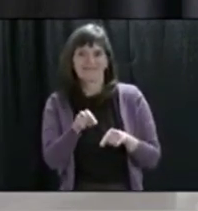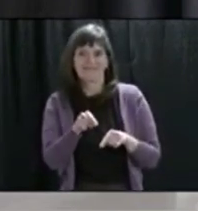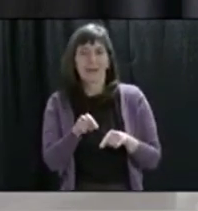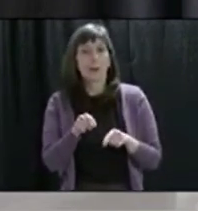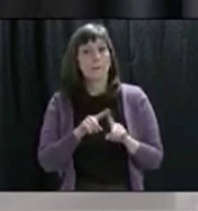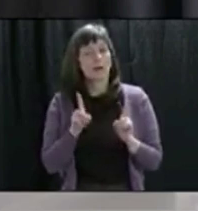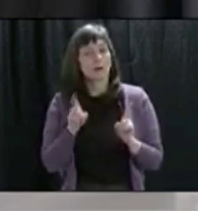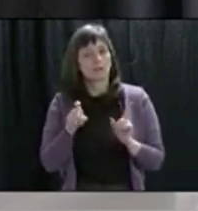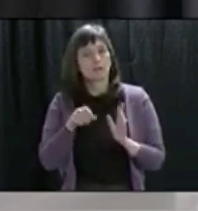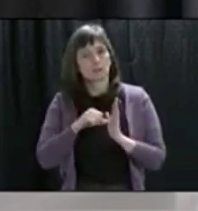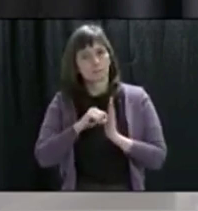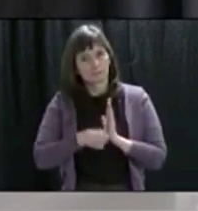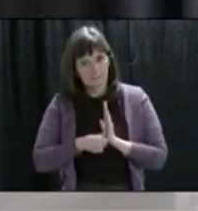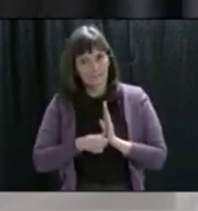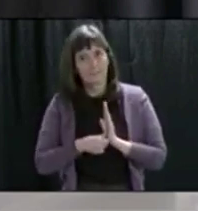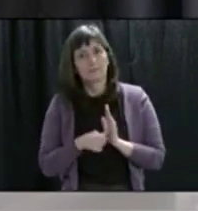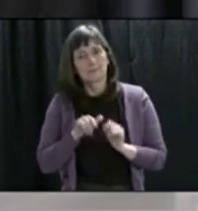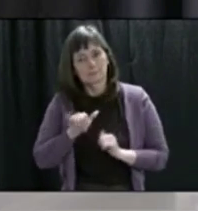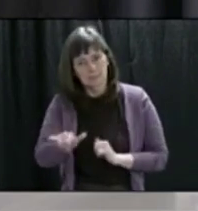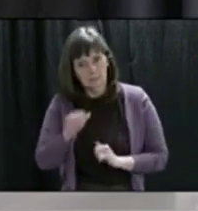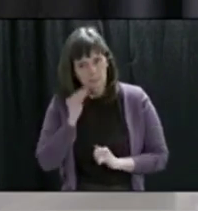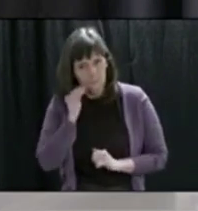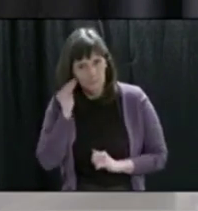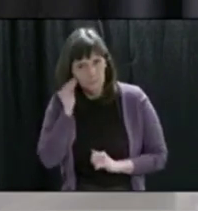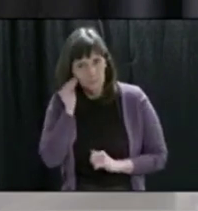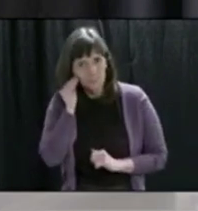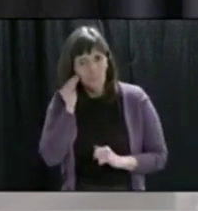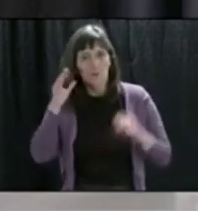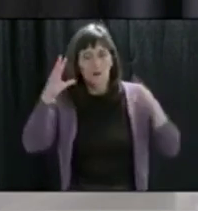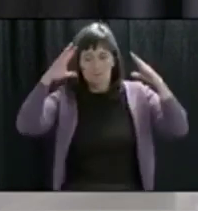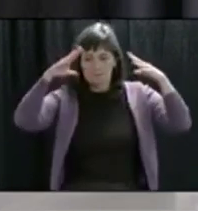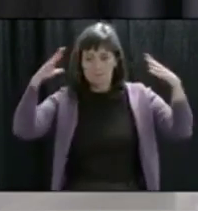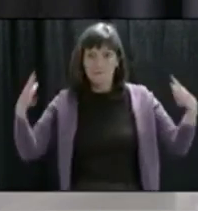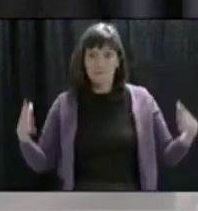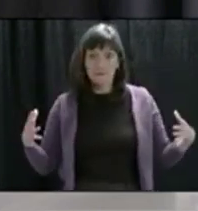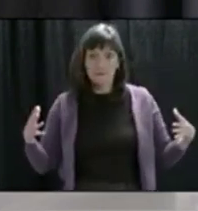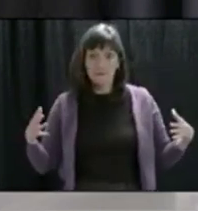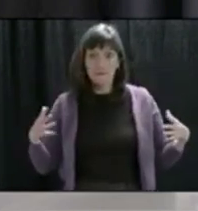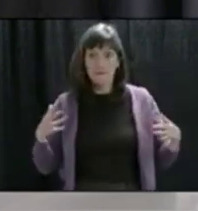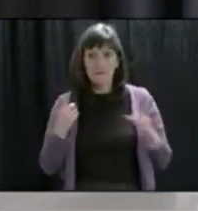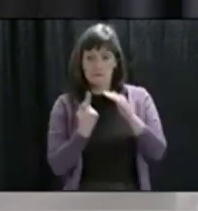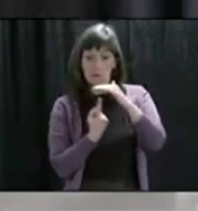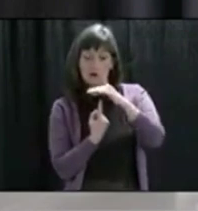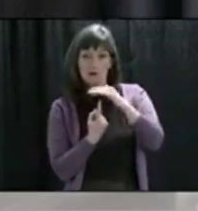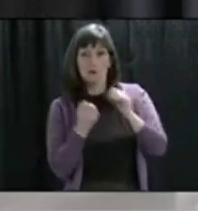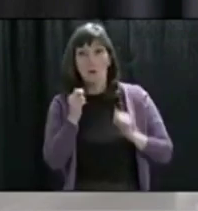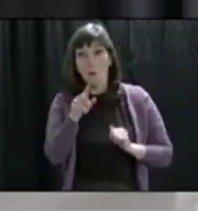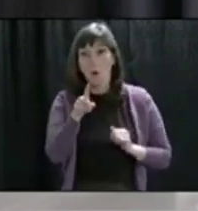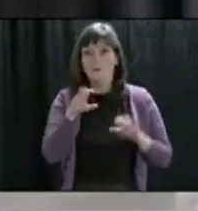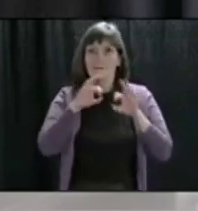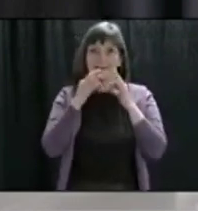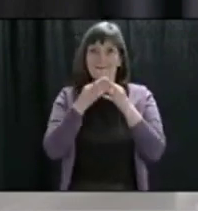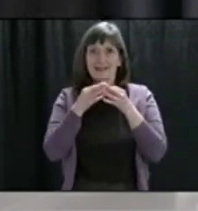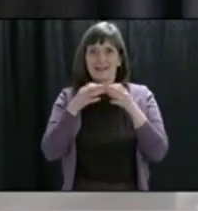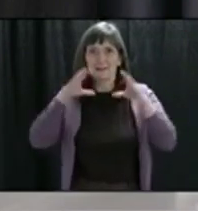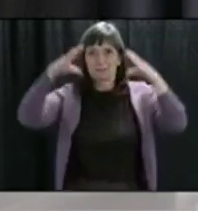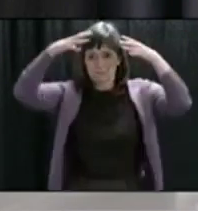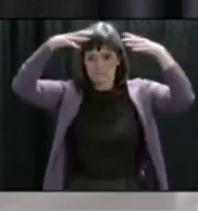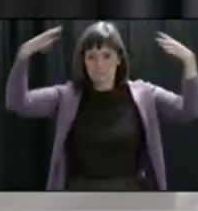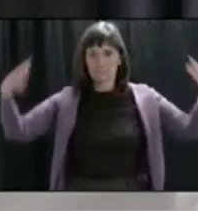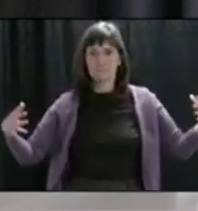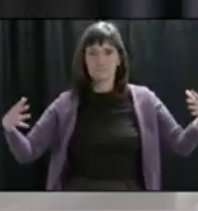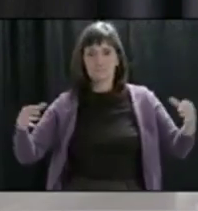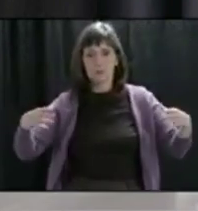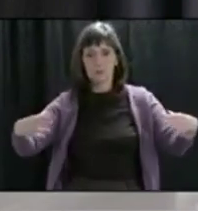that. We need to stay home. You need to make a bubble of protection around yourself and your family, and stay in it, and